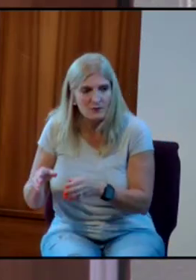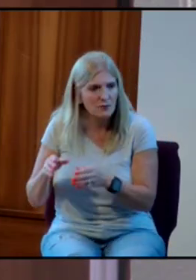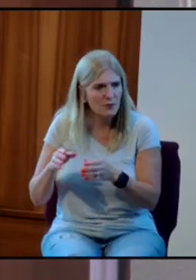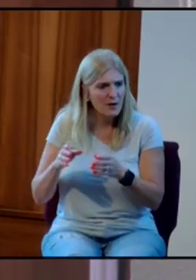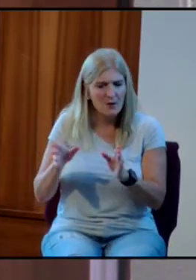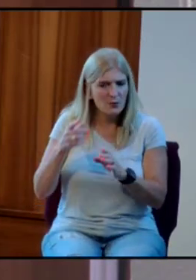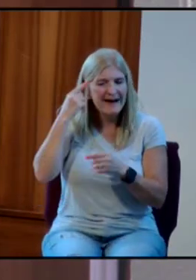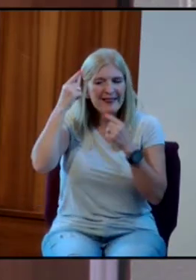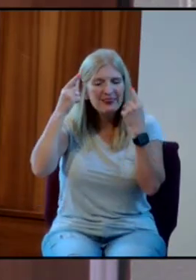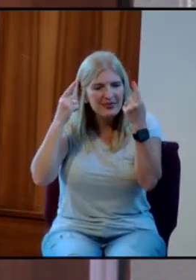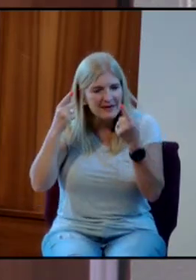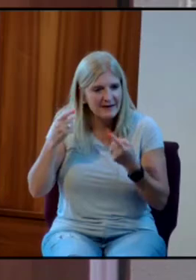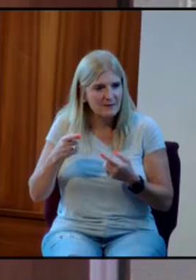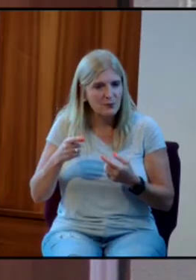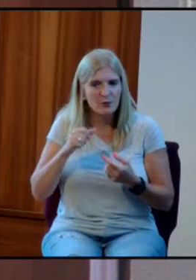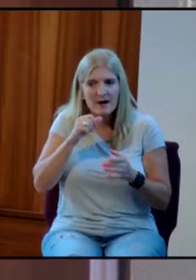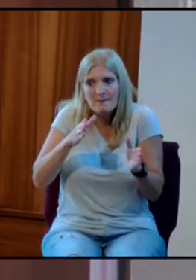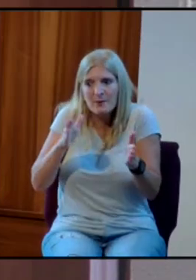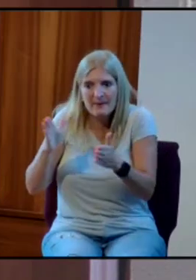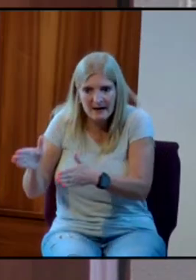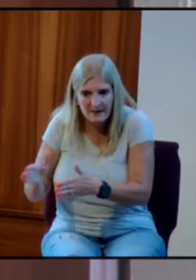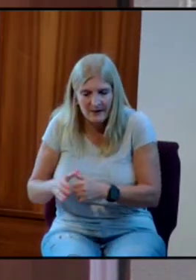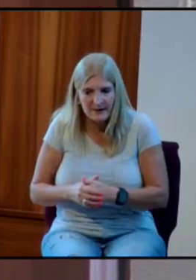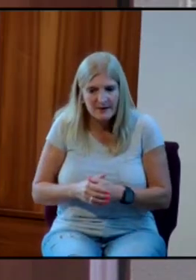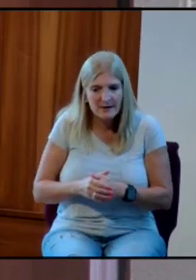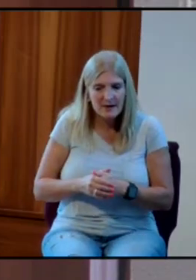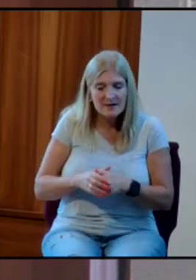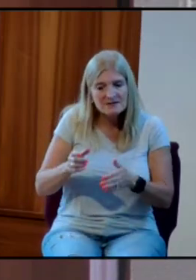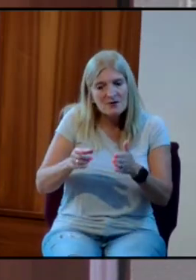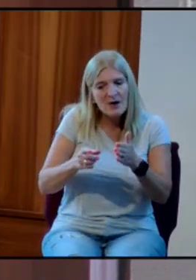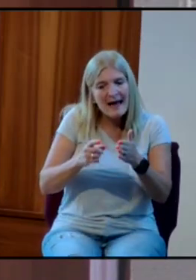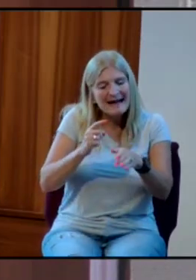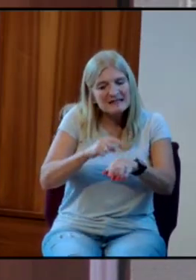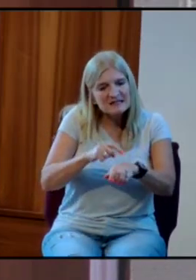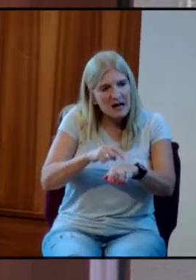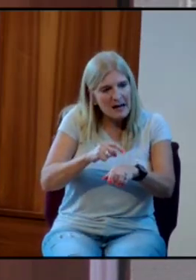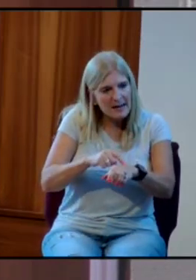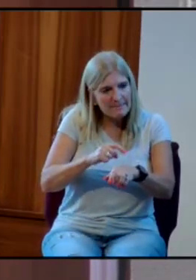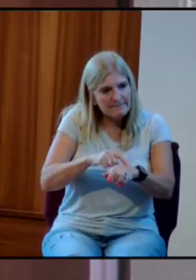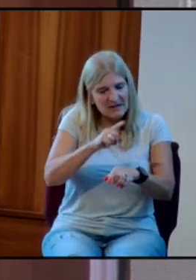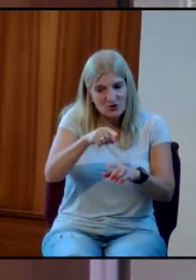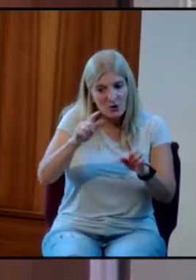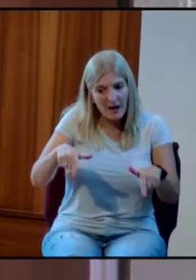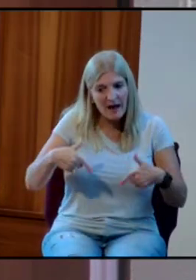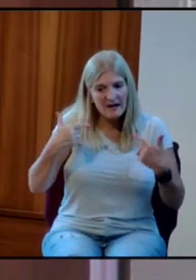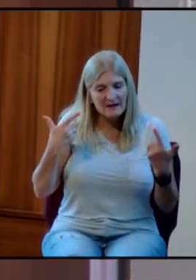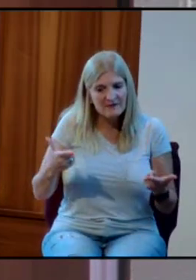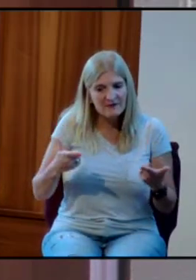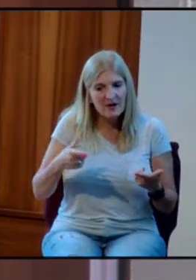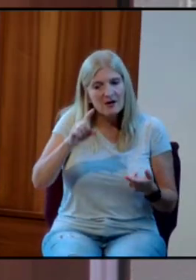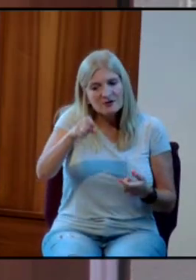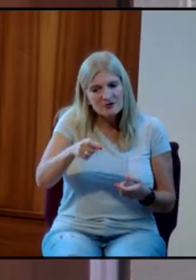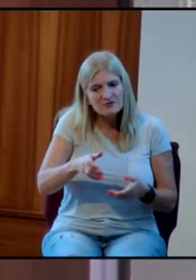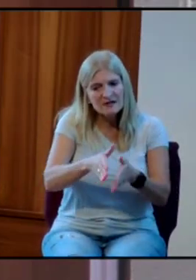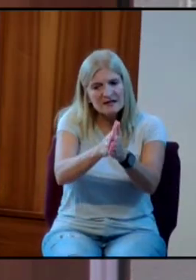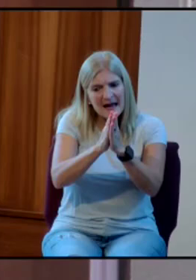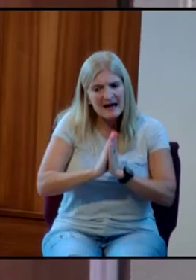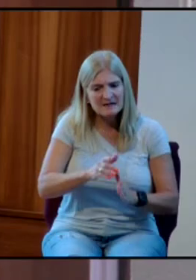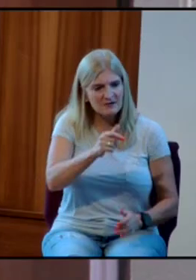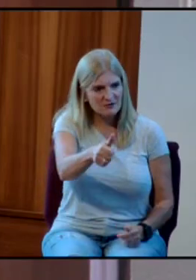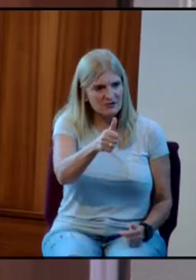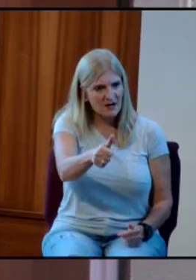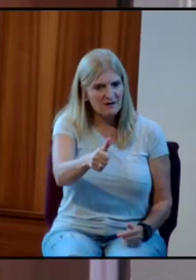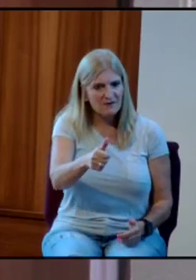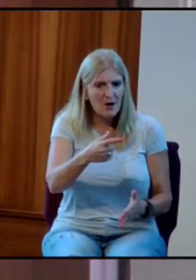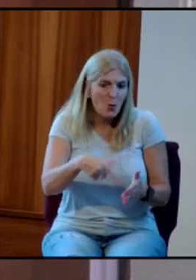in this room, at one point or another, should ask themselves, what kind of person do I really want to